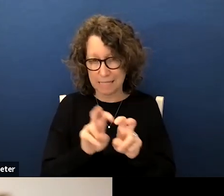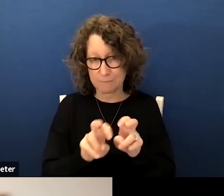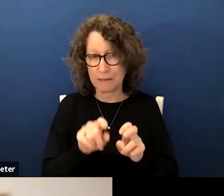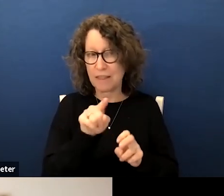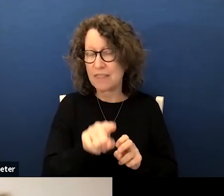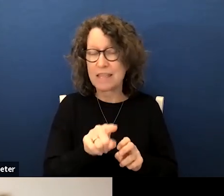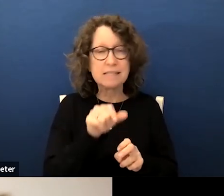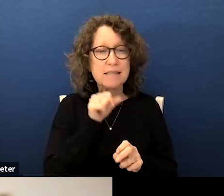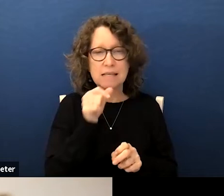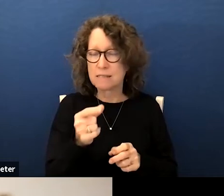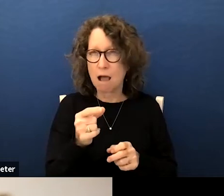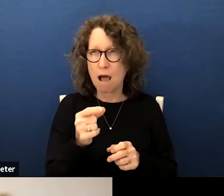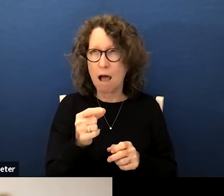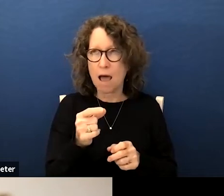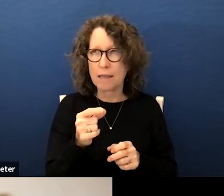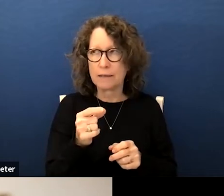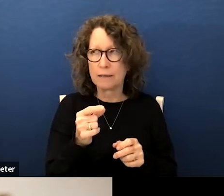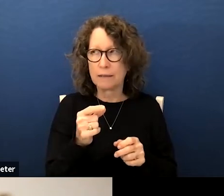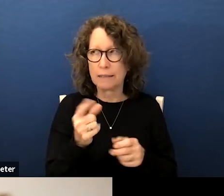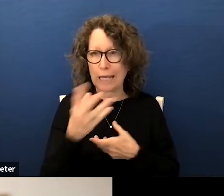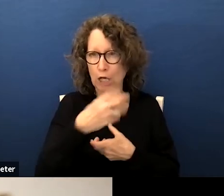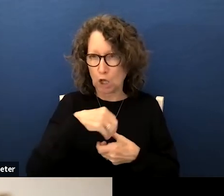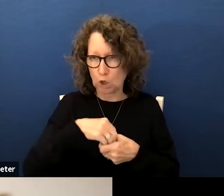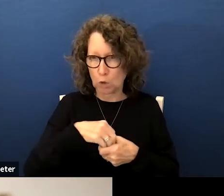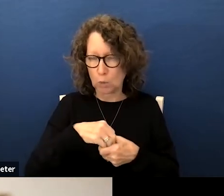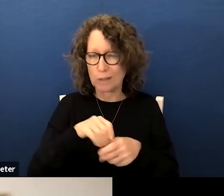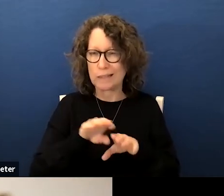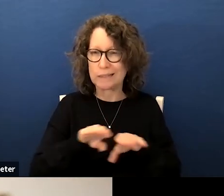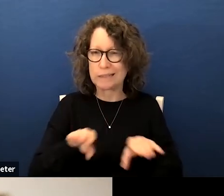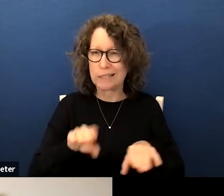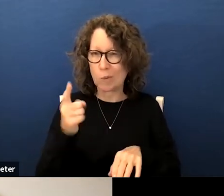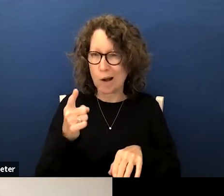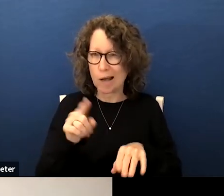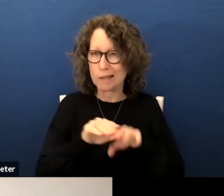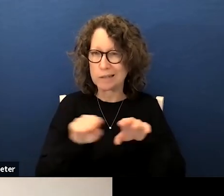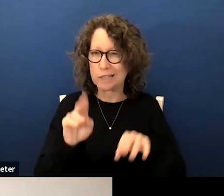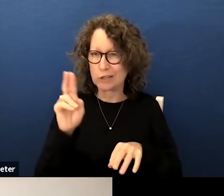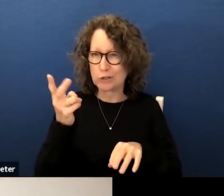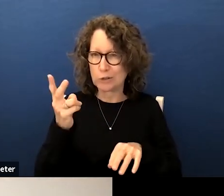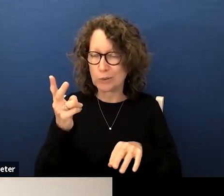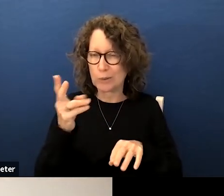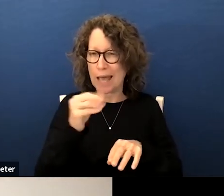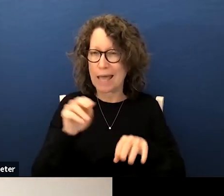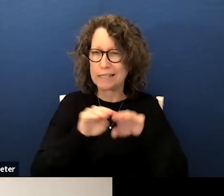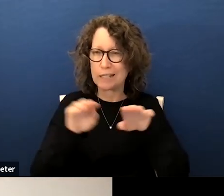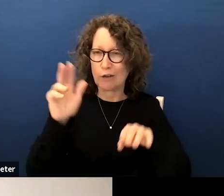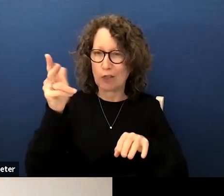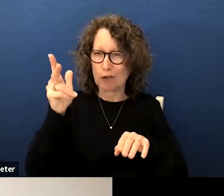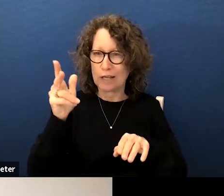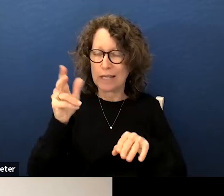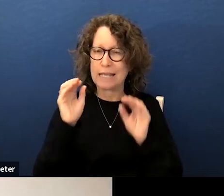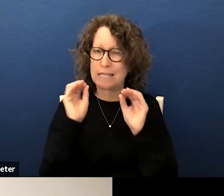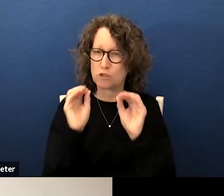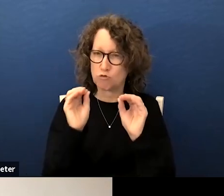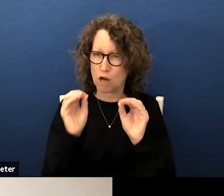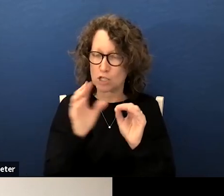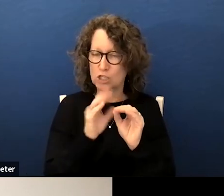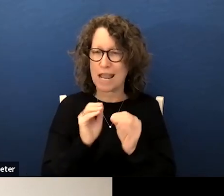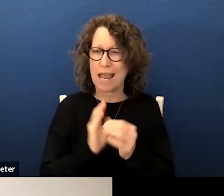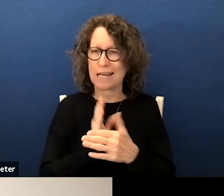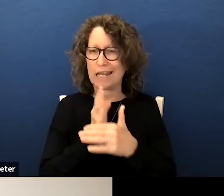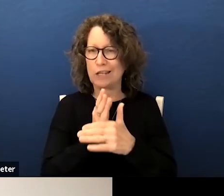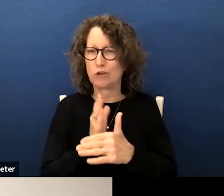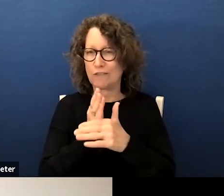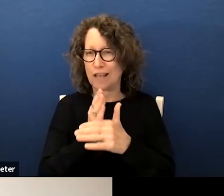take into account however our tier one our tier two and our tier three instruction and interventions